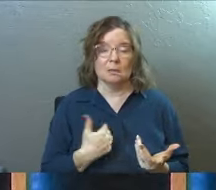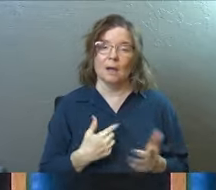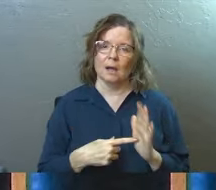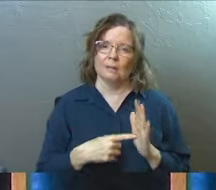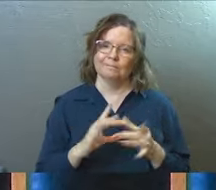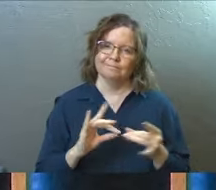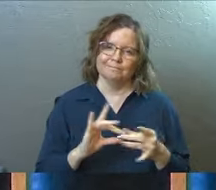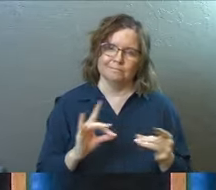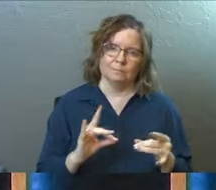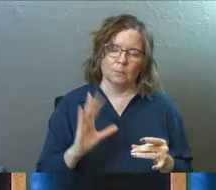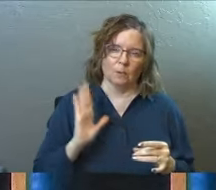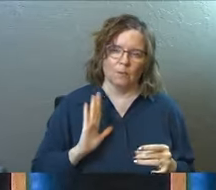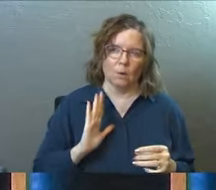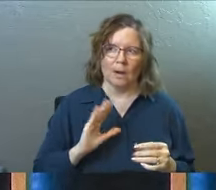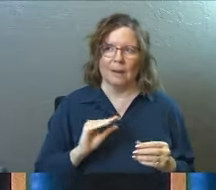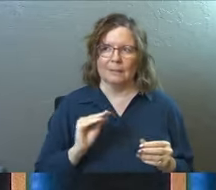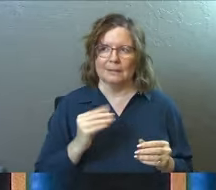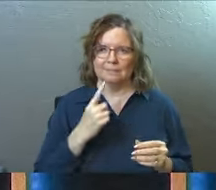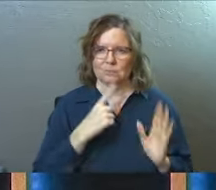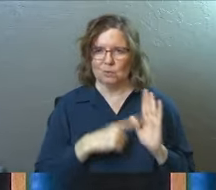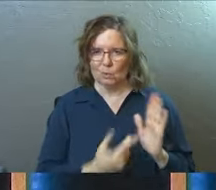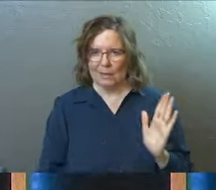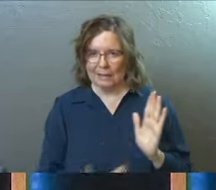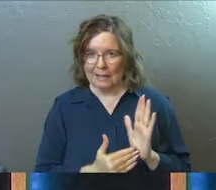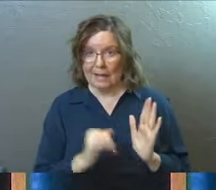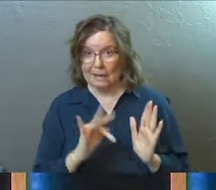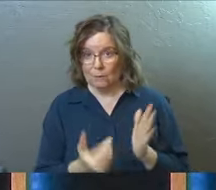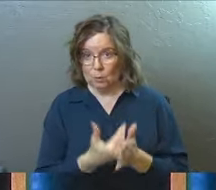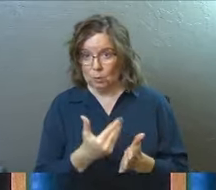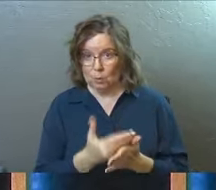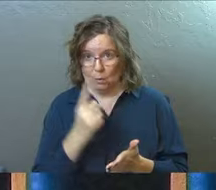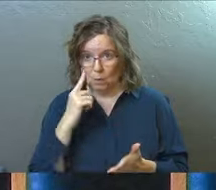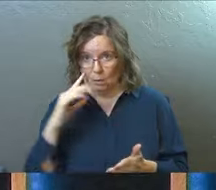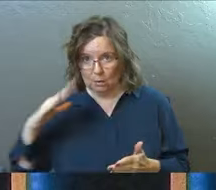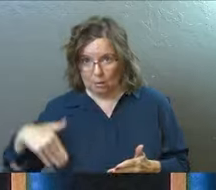I've shared this illustration before. I'm just going to put it back here in case you're new with us.